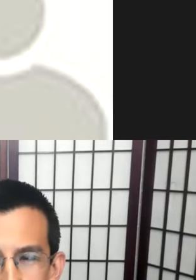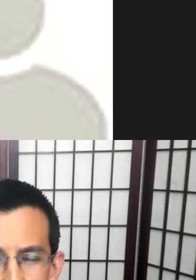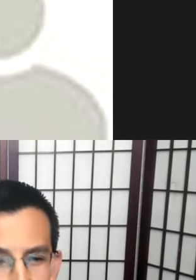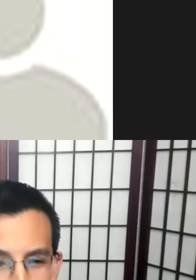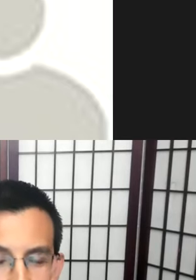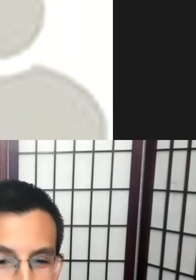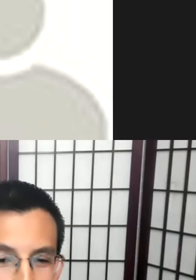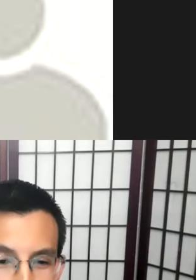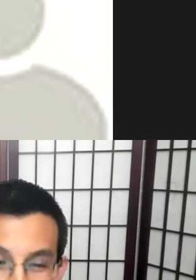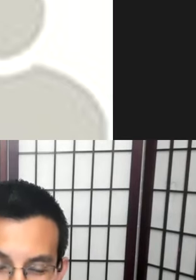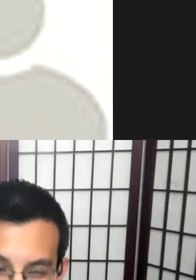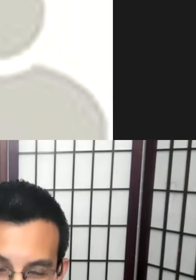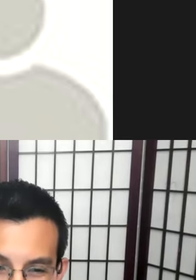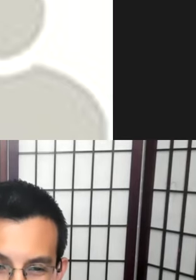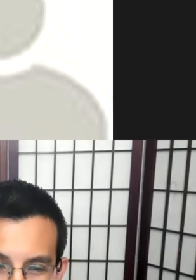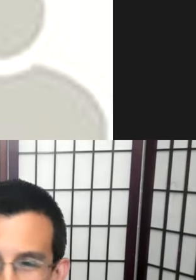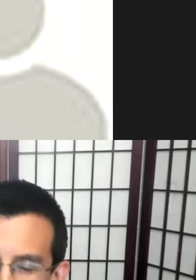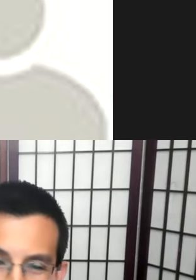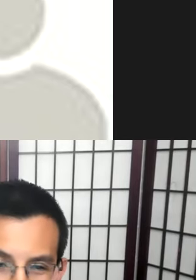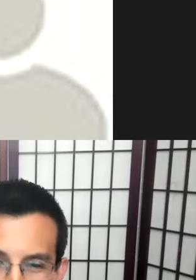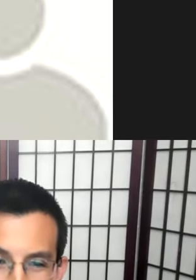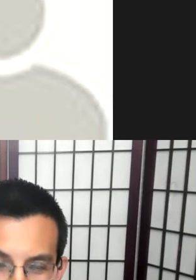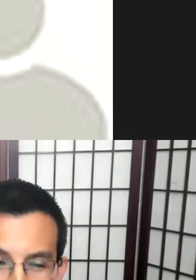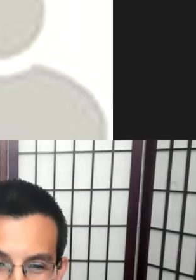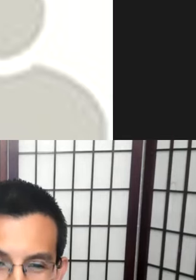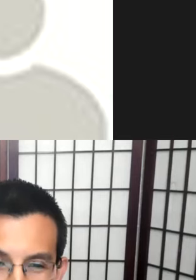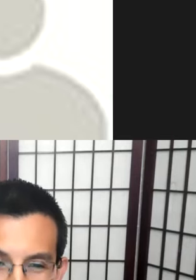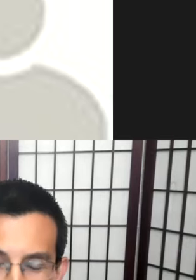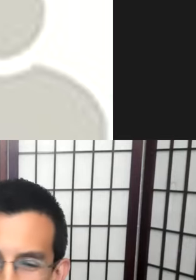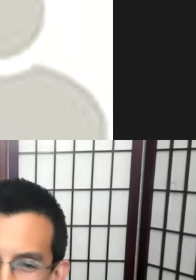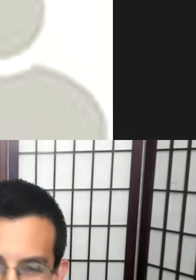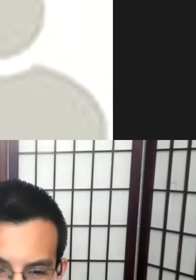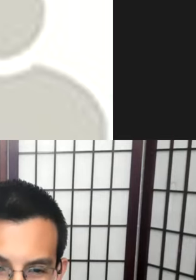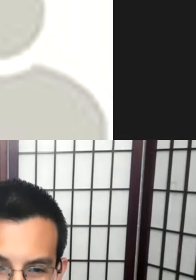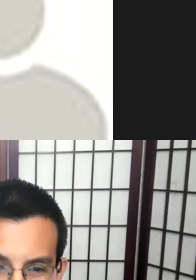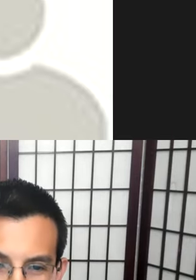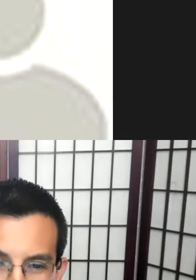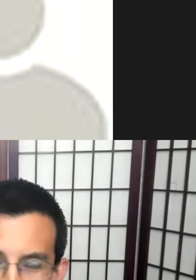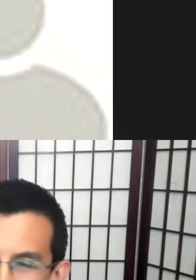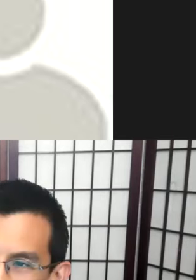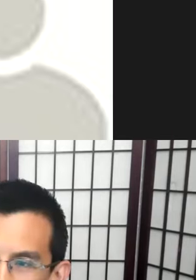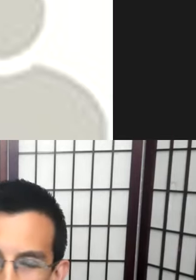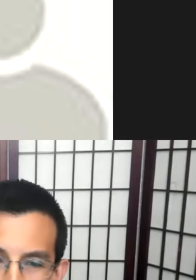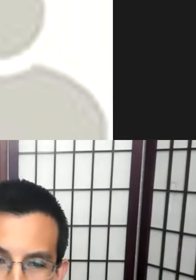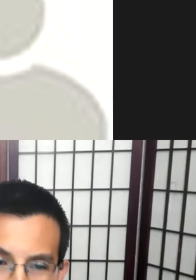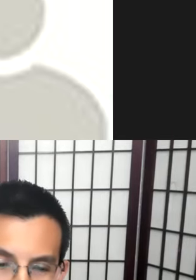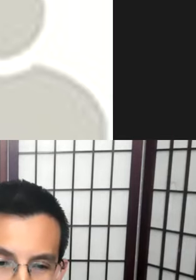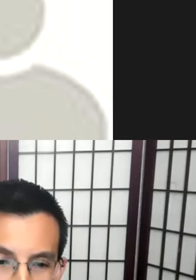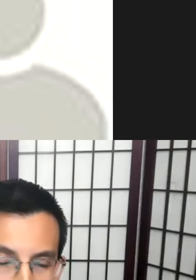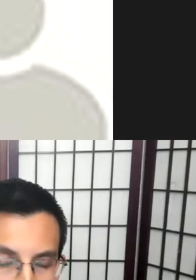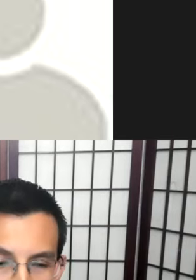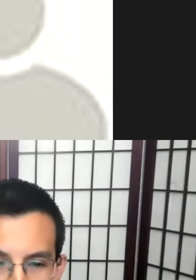But in almost all other cases, I find it highly inappropriate. I find it harmful. I find that it